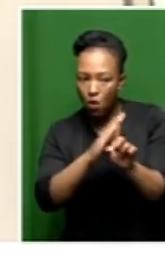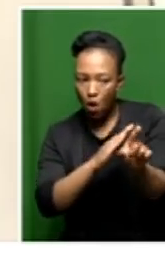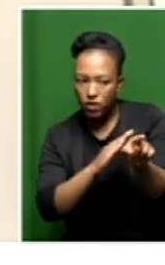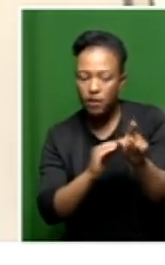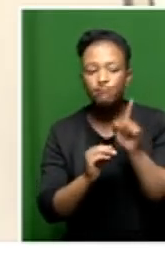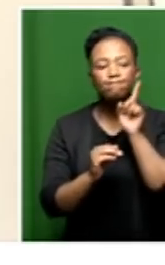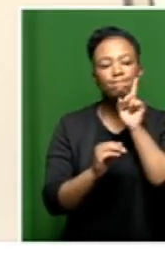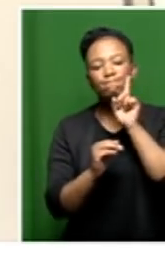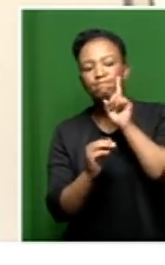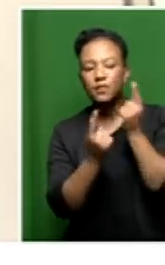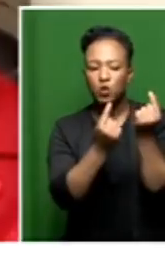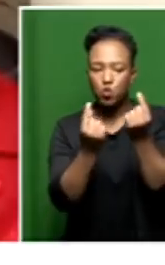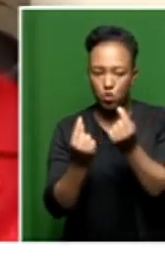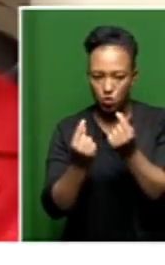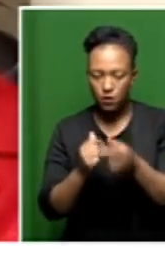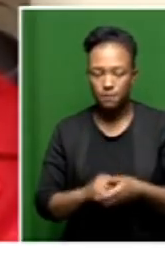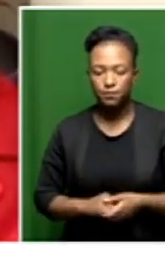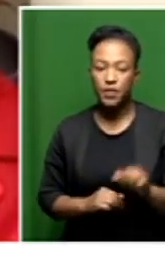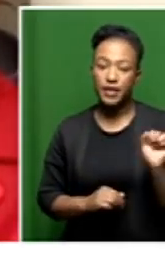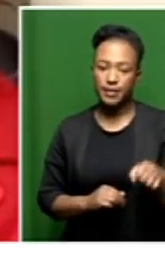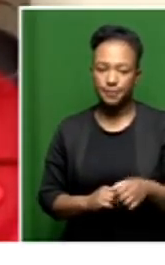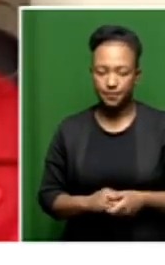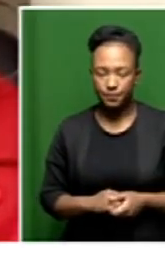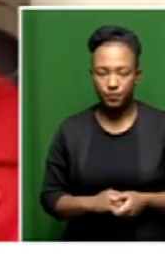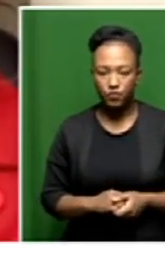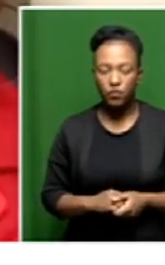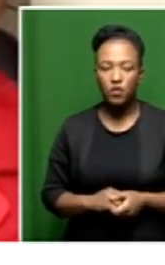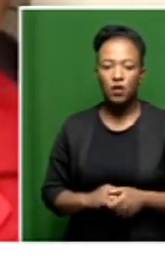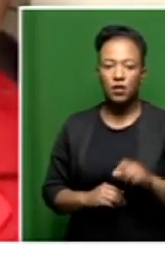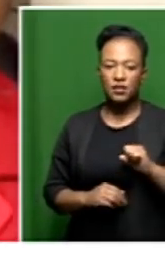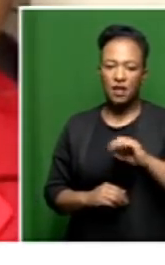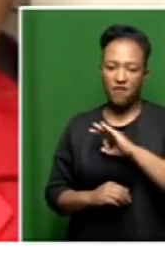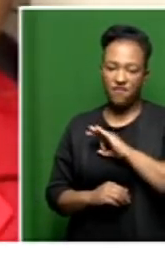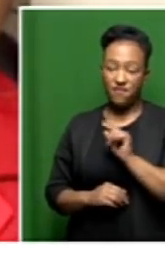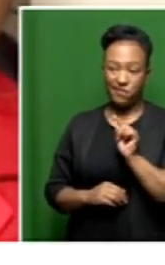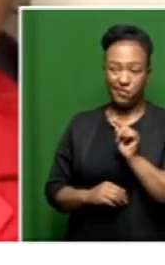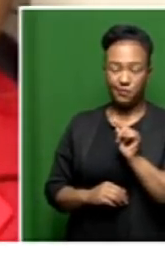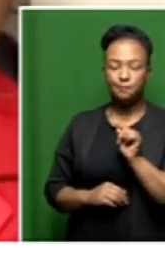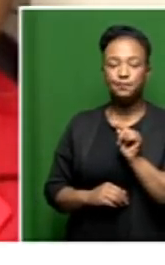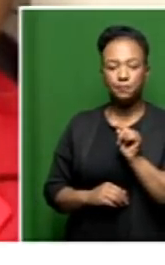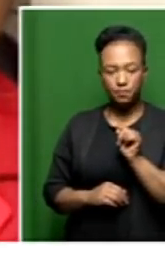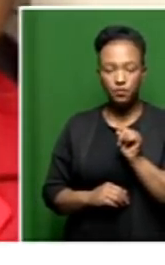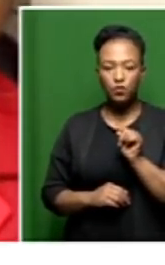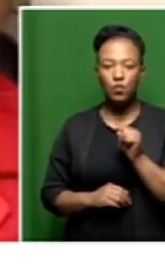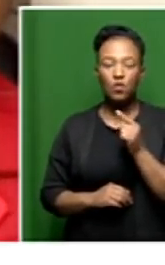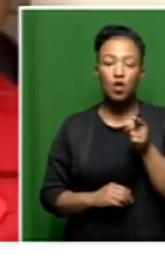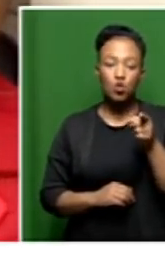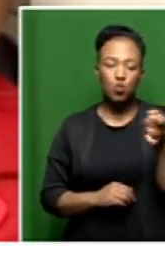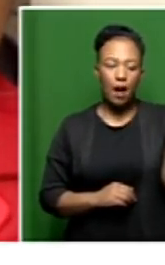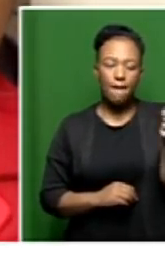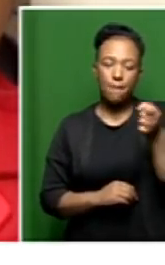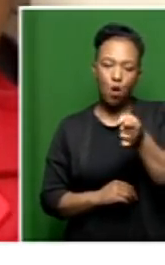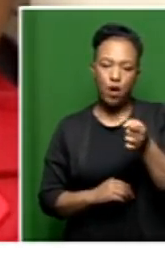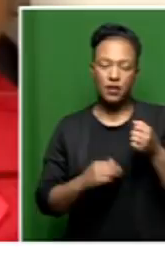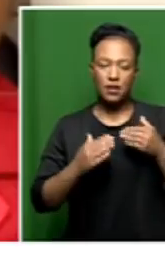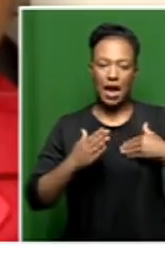things. Yes. So, coming to the employees, Ms. Mthongo, you had pointed at an administrator who